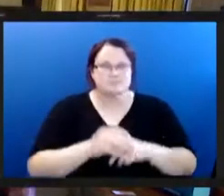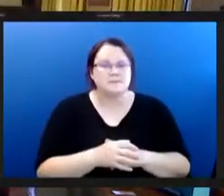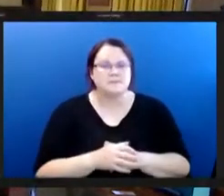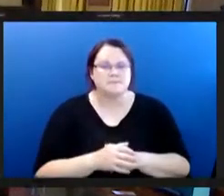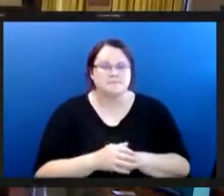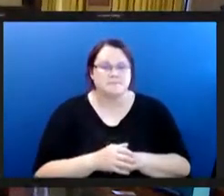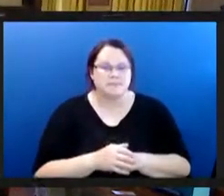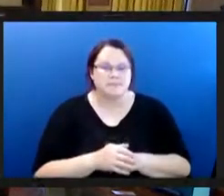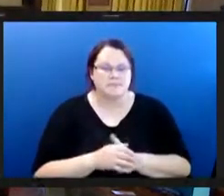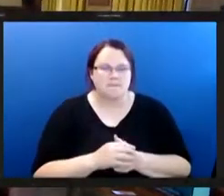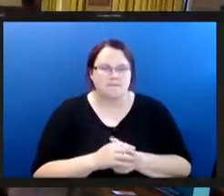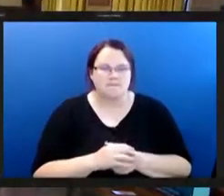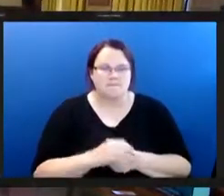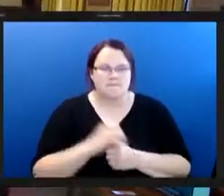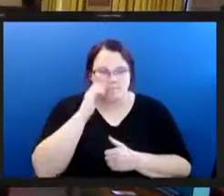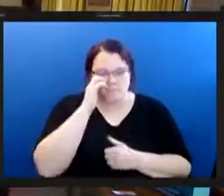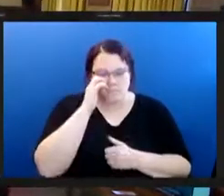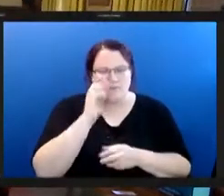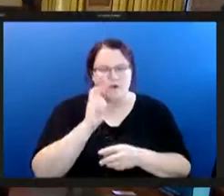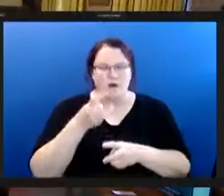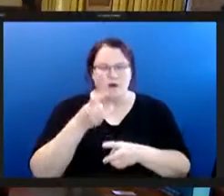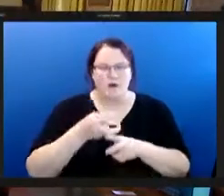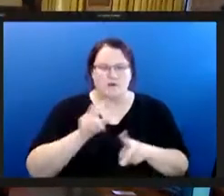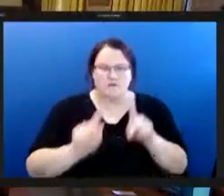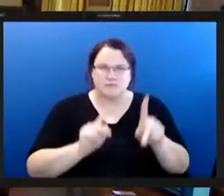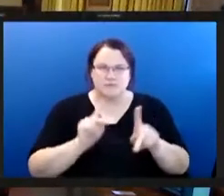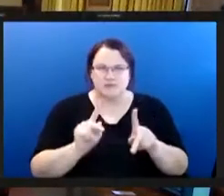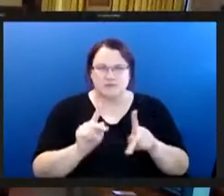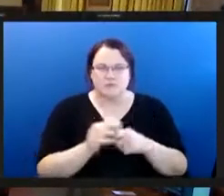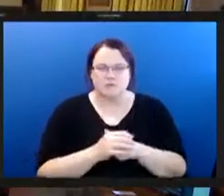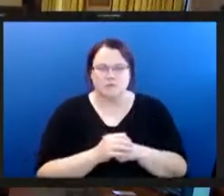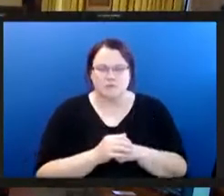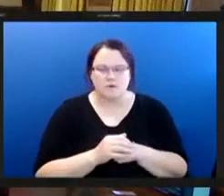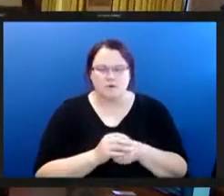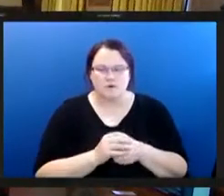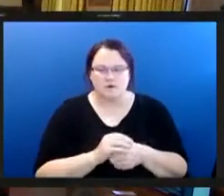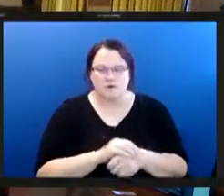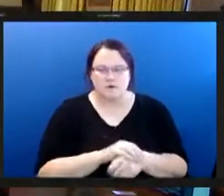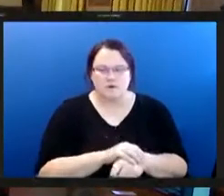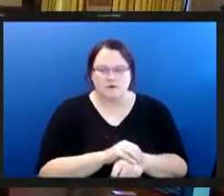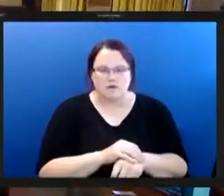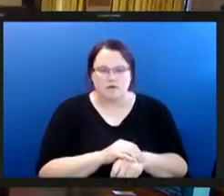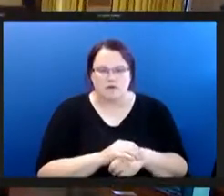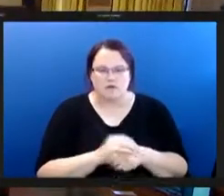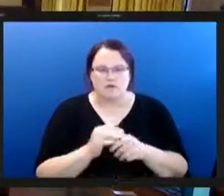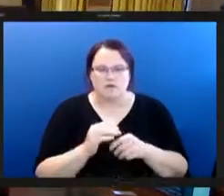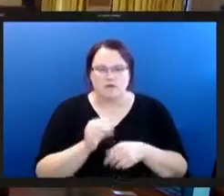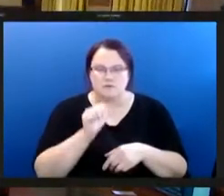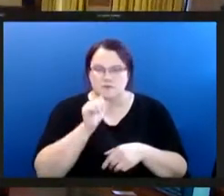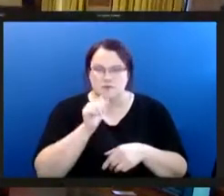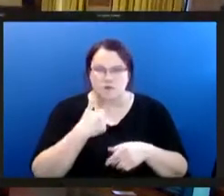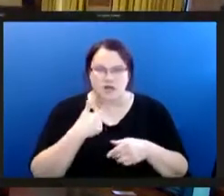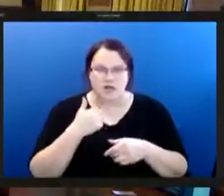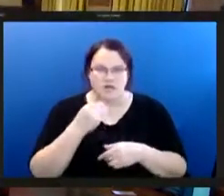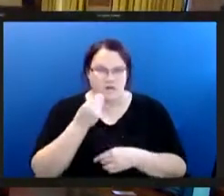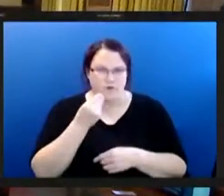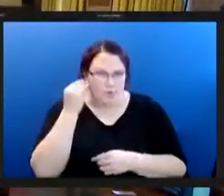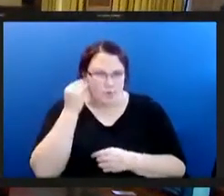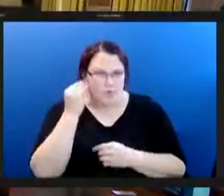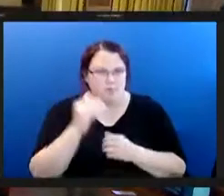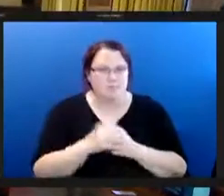and it's hard for people to rise out of homeless minutes and we can reduce crime by having